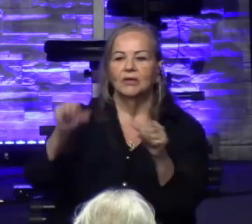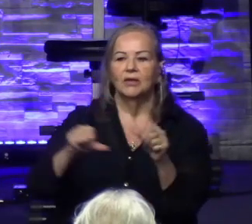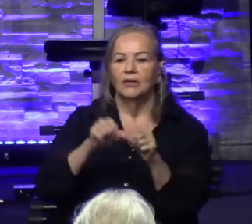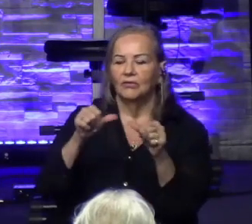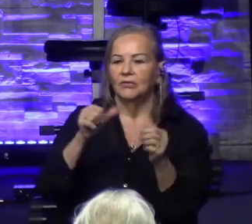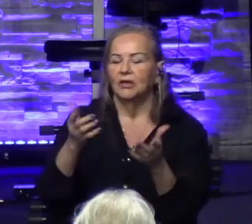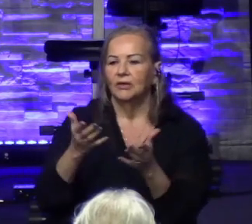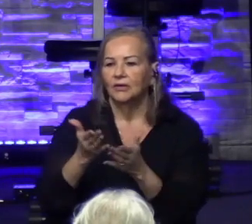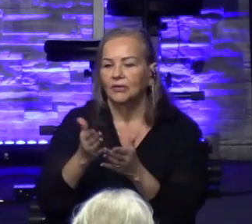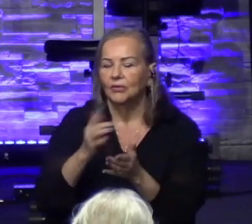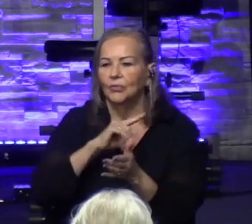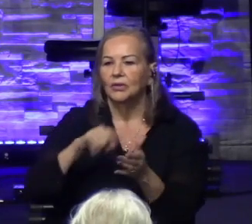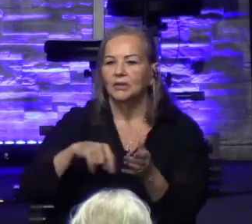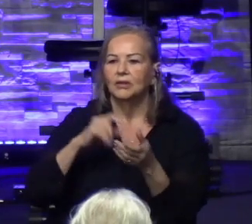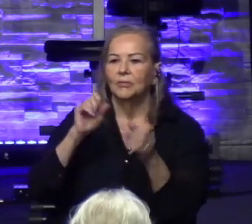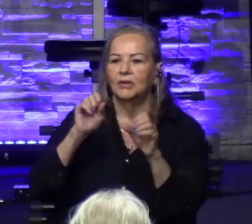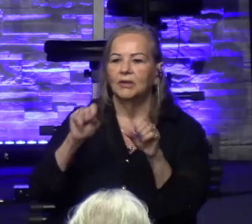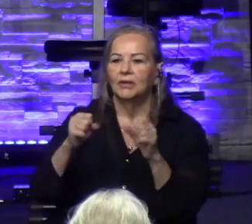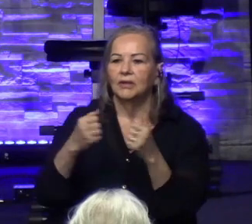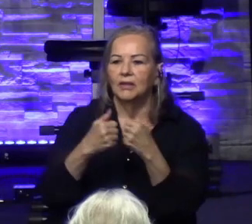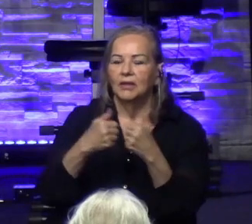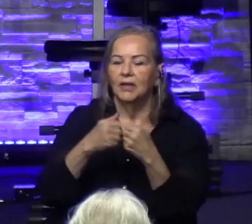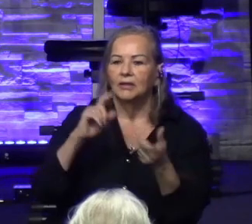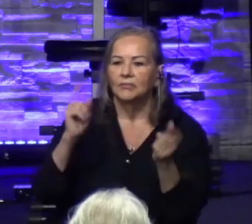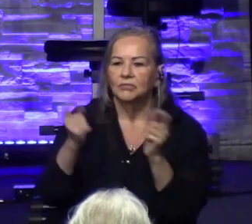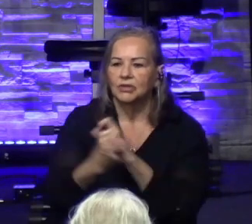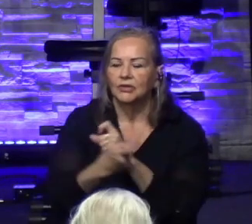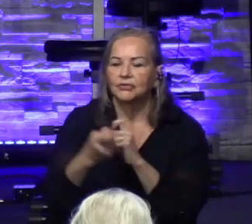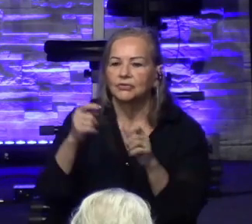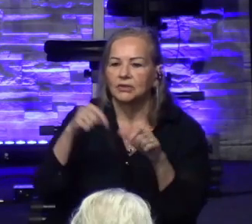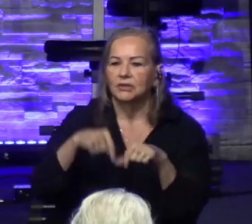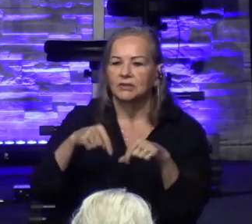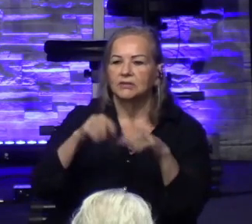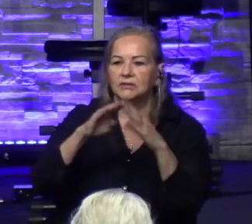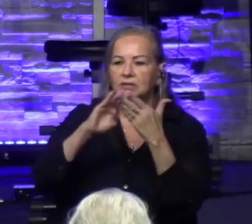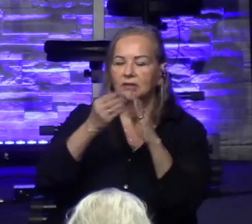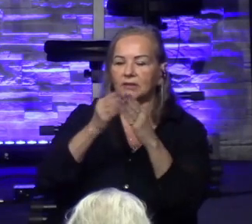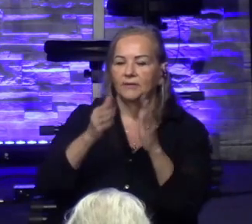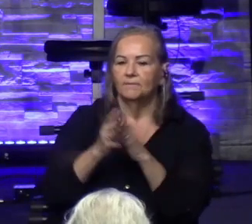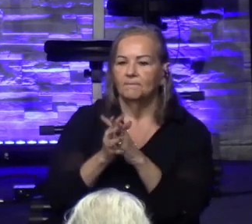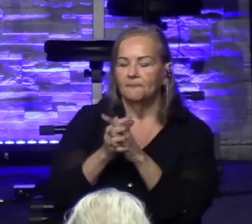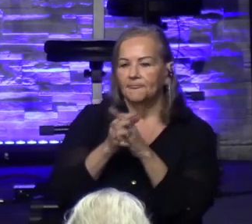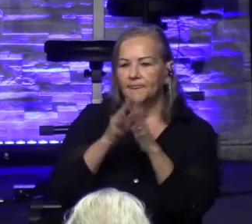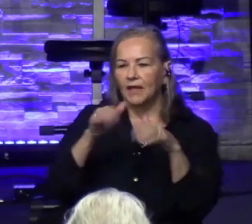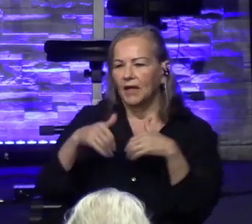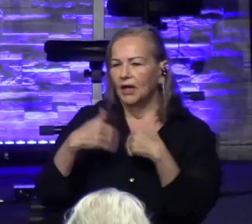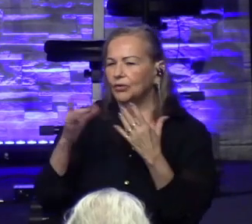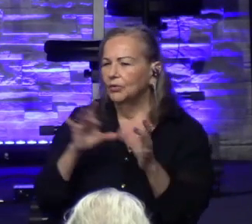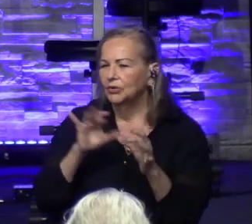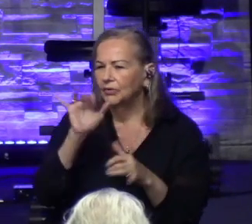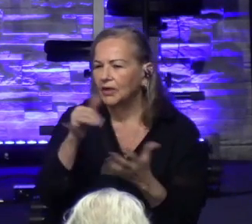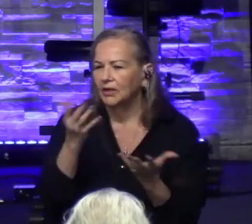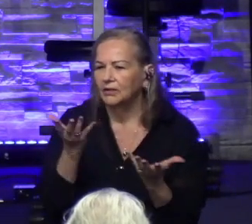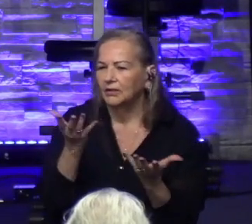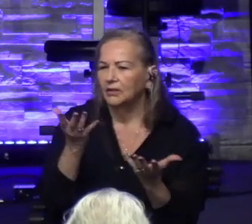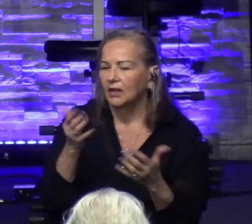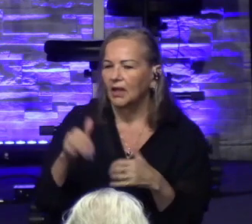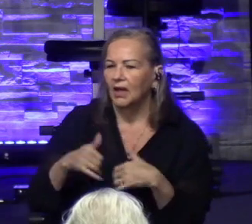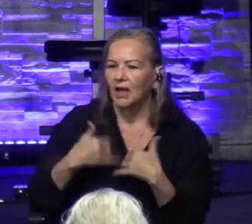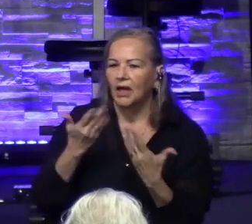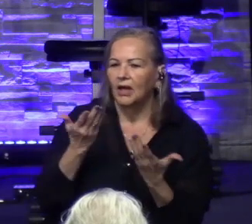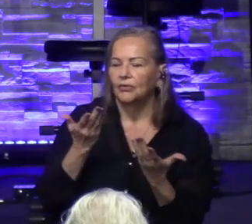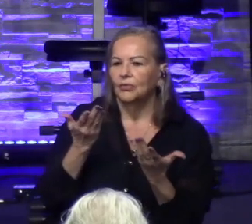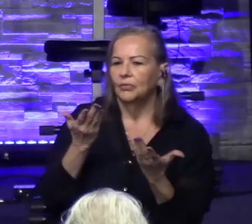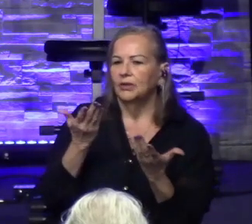We need to be game changers in this city. So how do we do that? How do we become